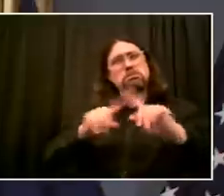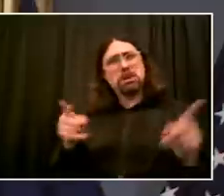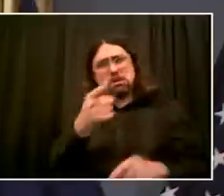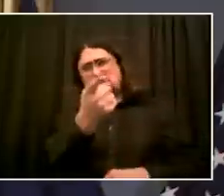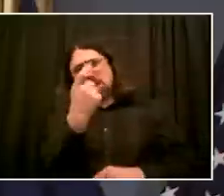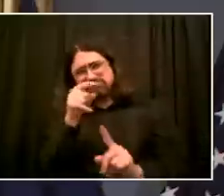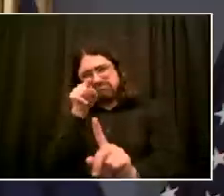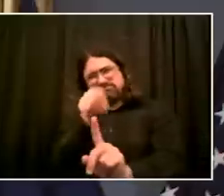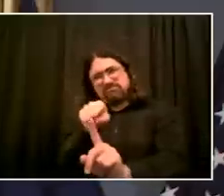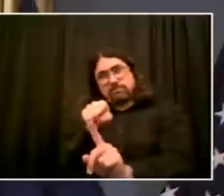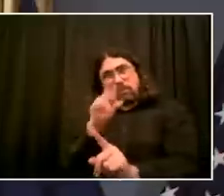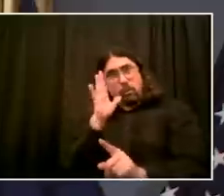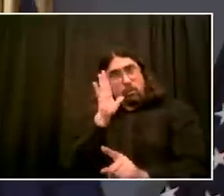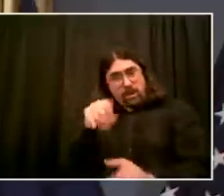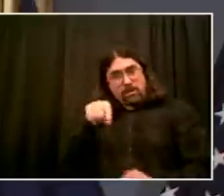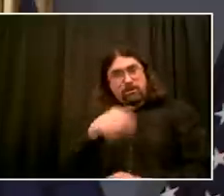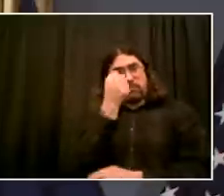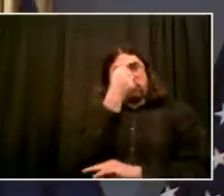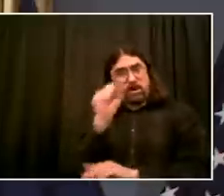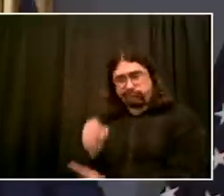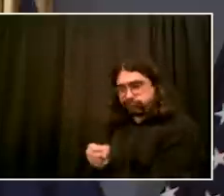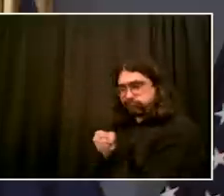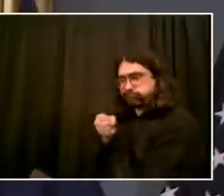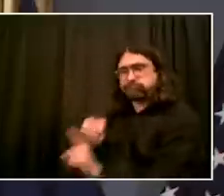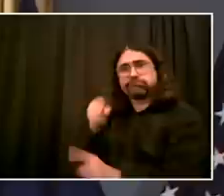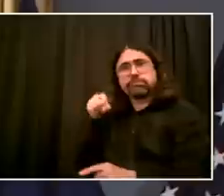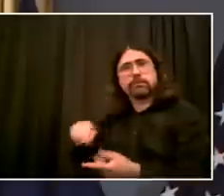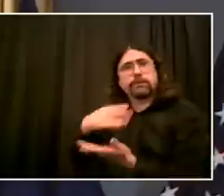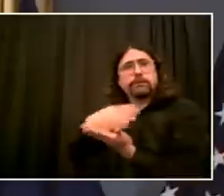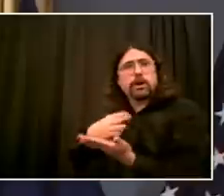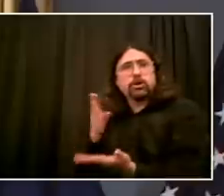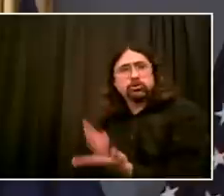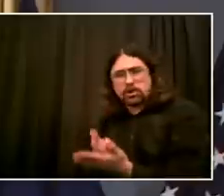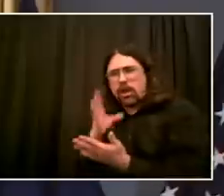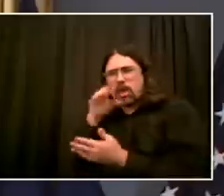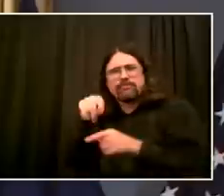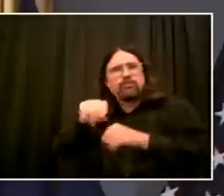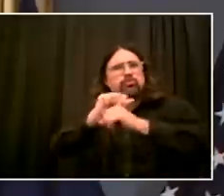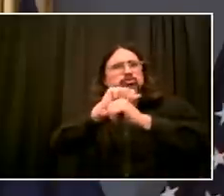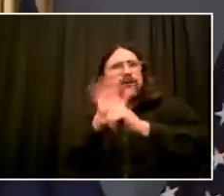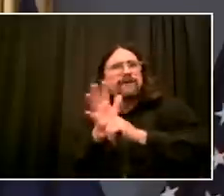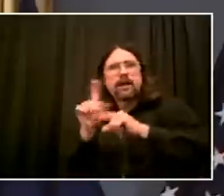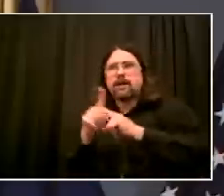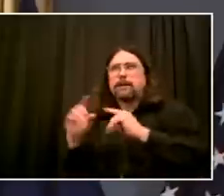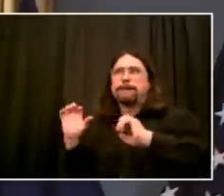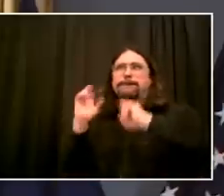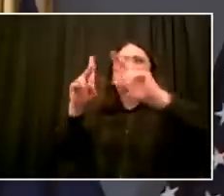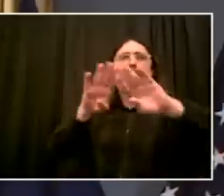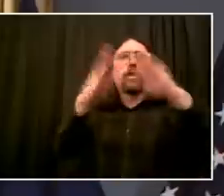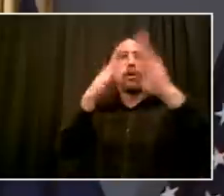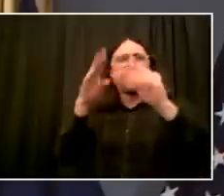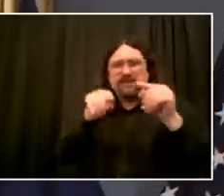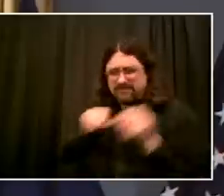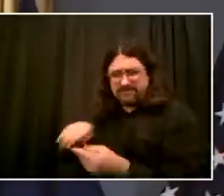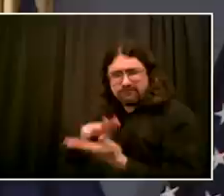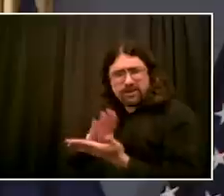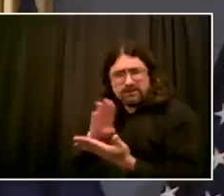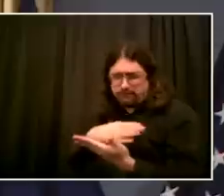Hi, everyone. Mr. Mayor, wanted to ask you about the video of the vehicle driving into the crowd.